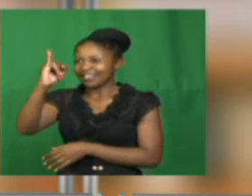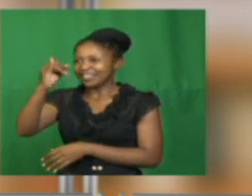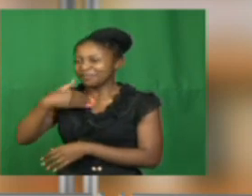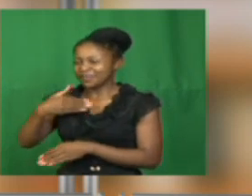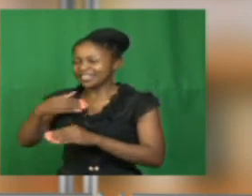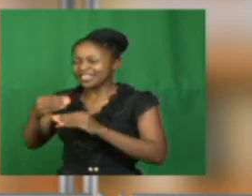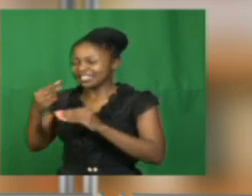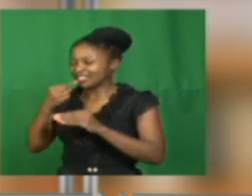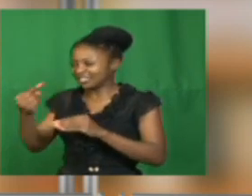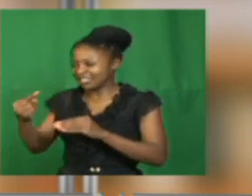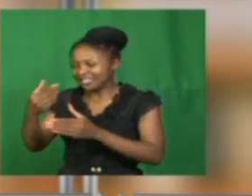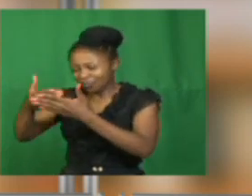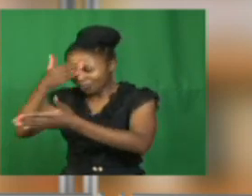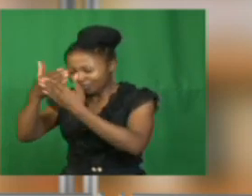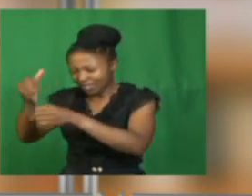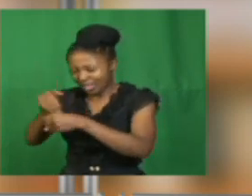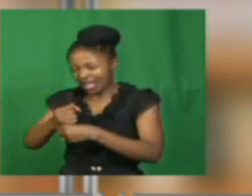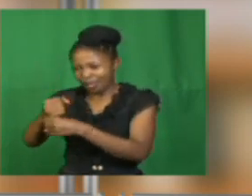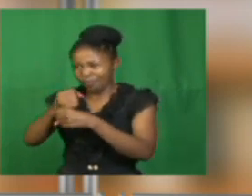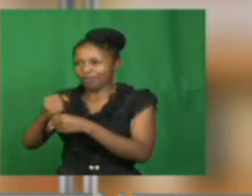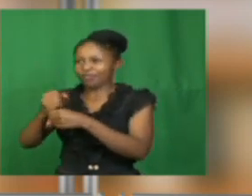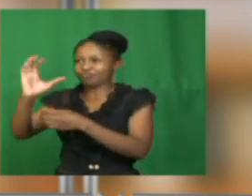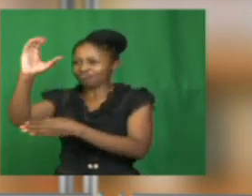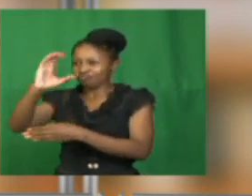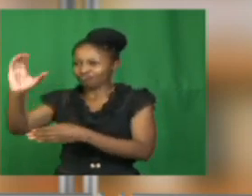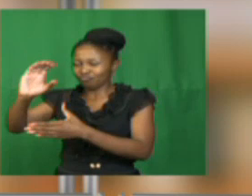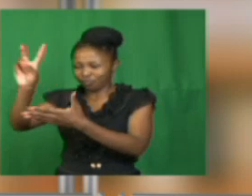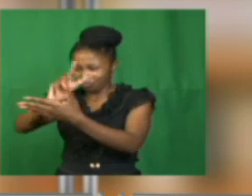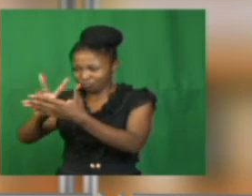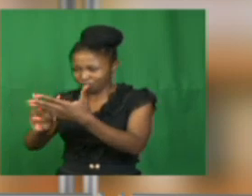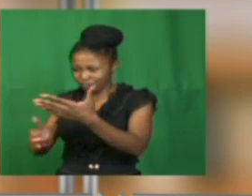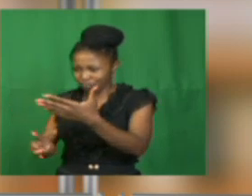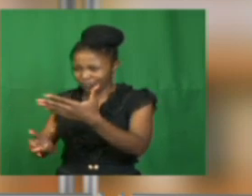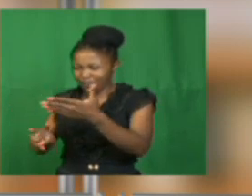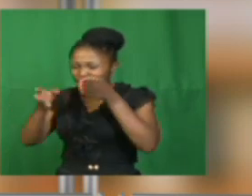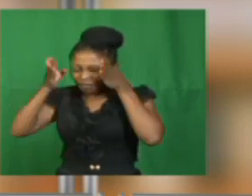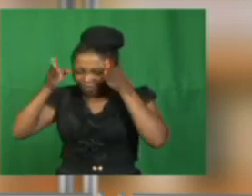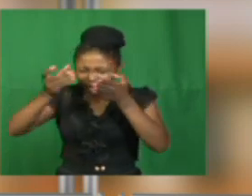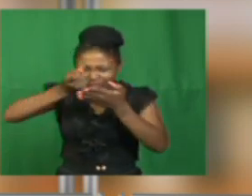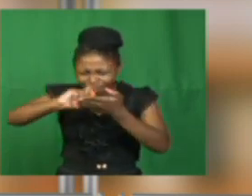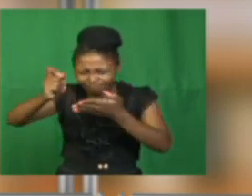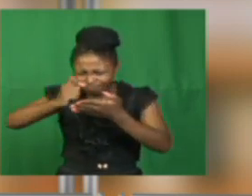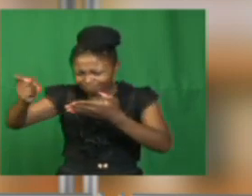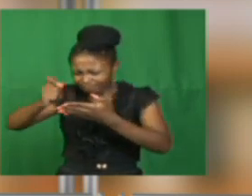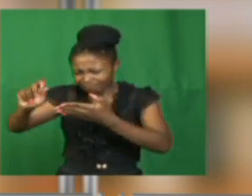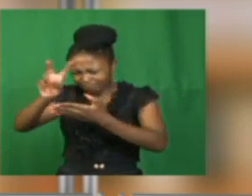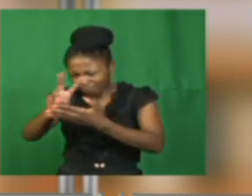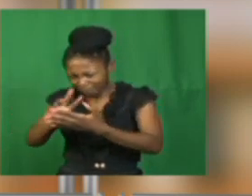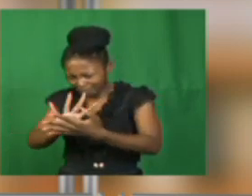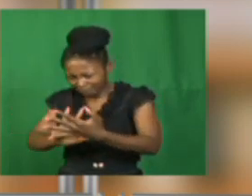composition writing, and we're going to be focusing on the narrative writing. Mr. Lamini, narrative writing